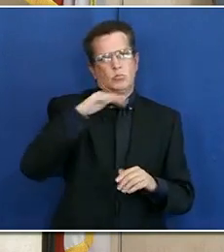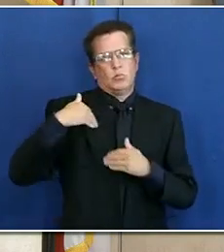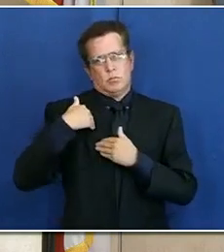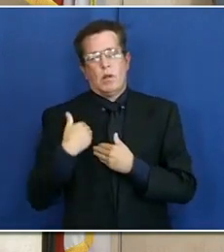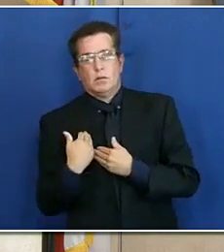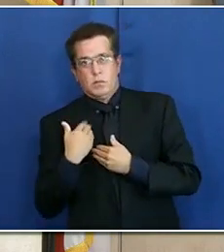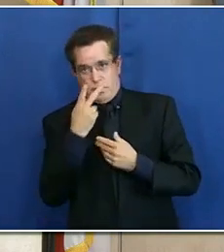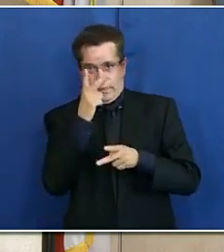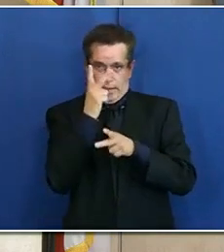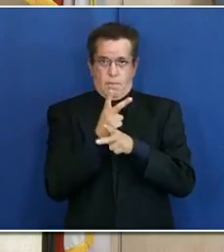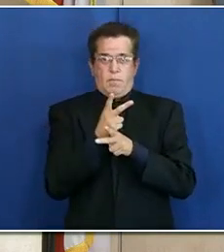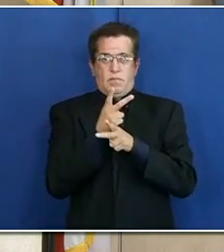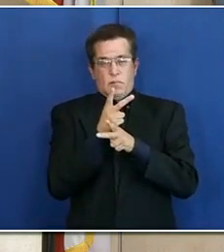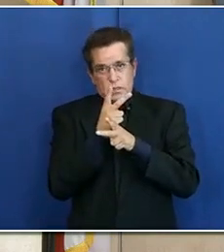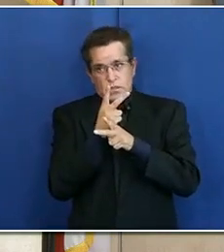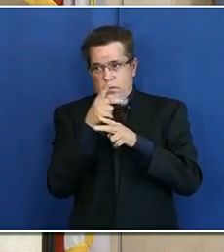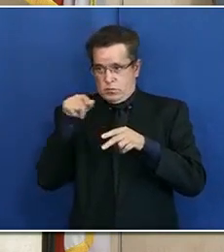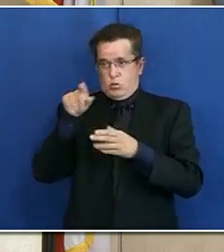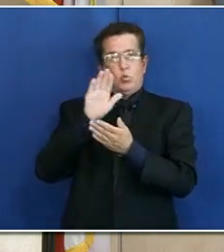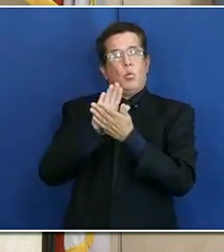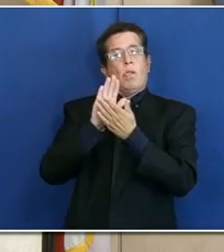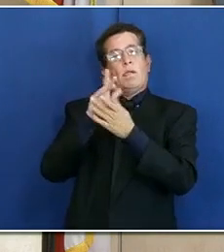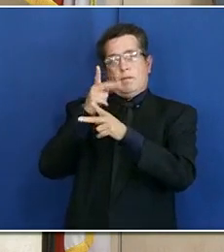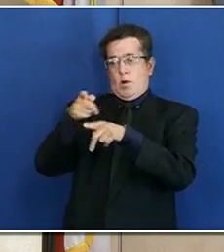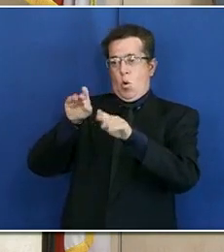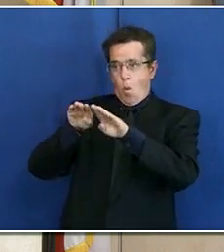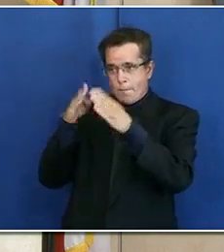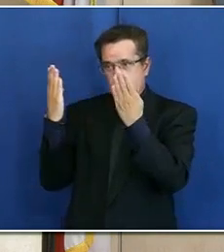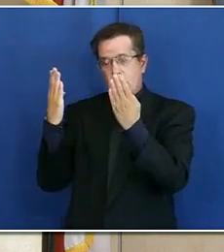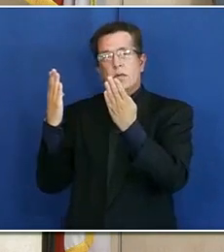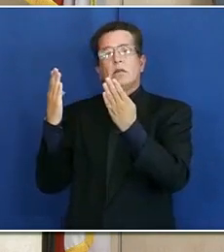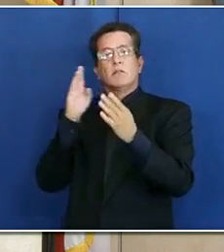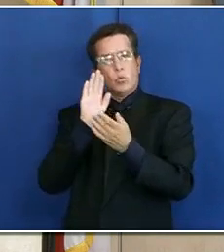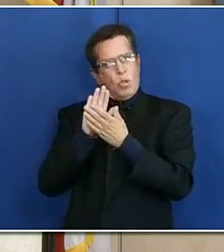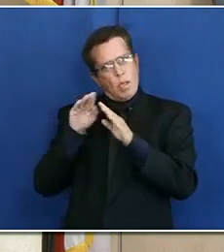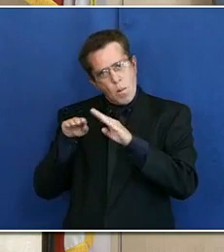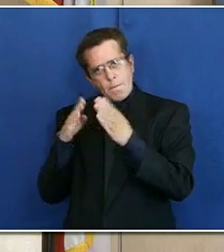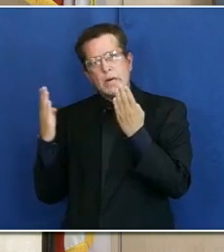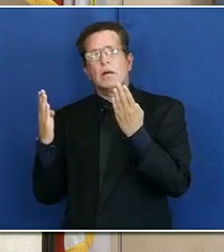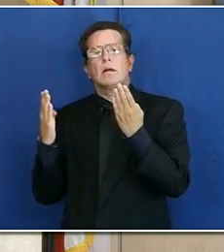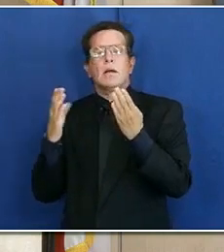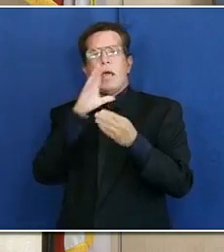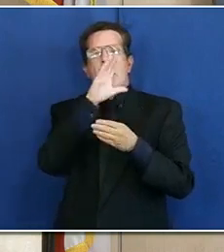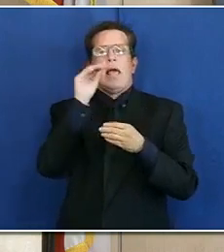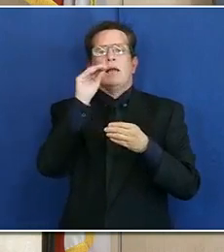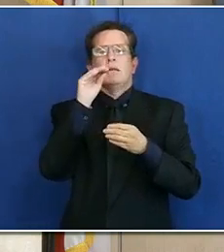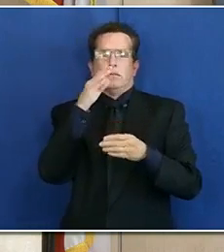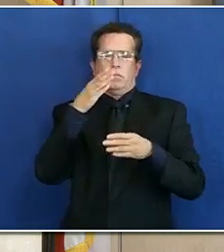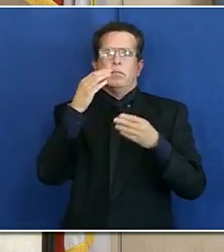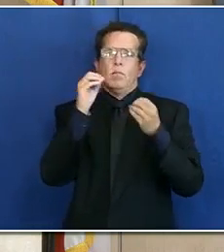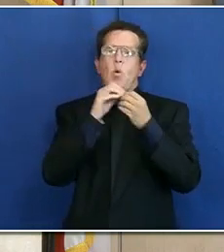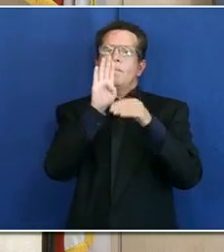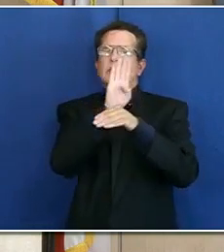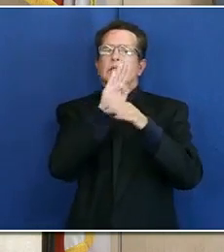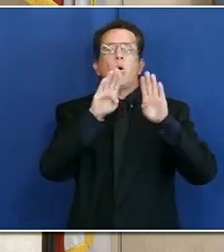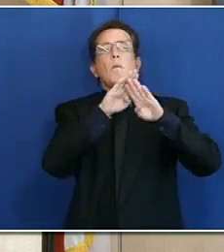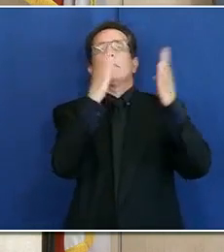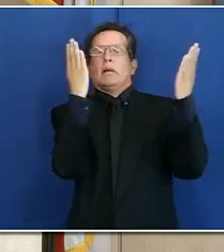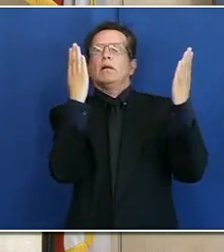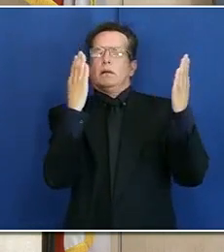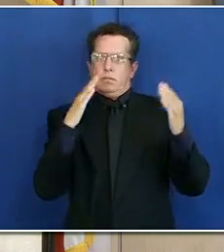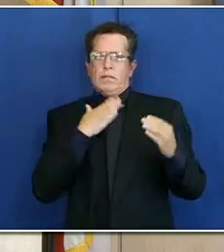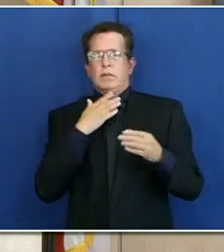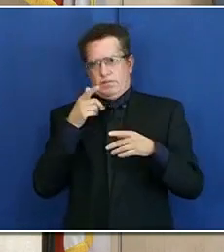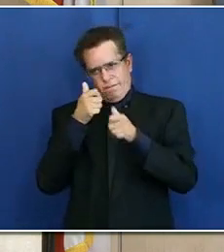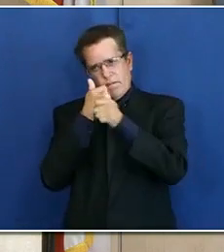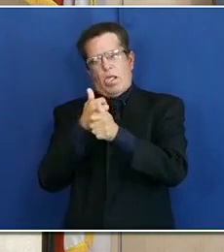to keep our schools open or get our schools open and end indoor restrictions. So continue to